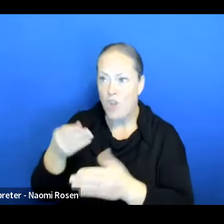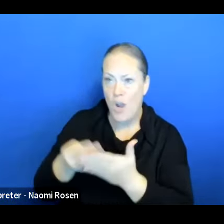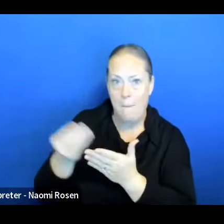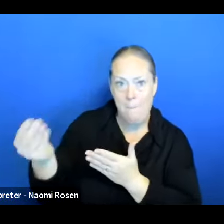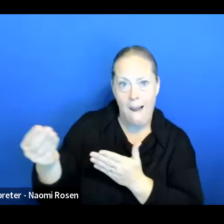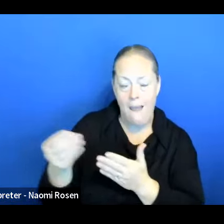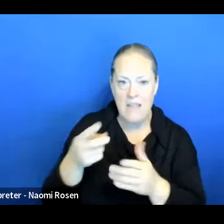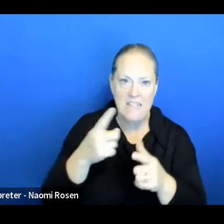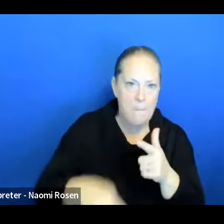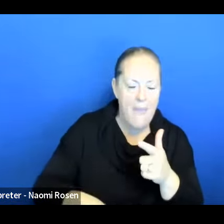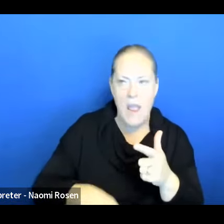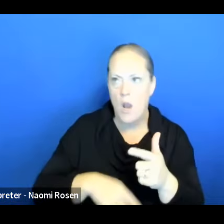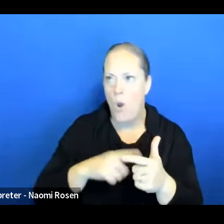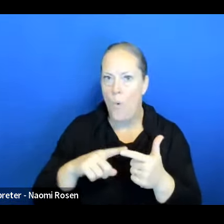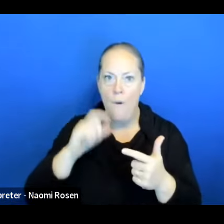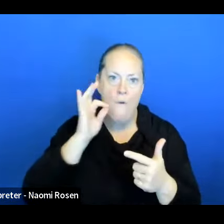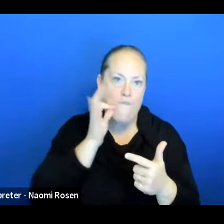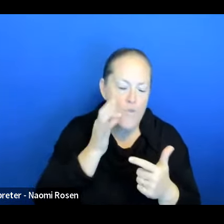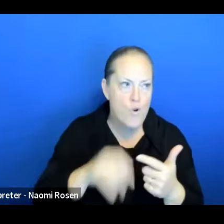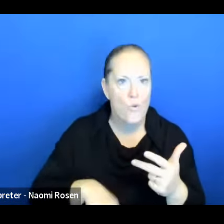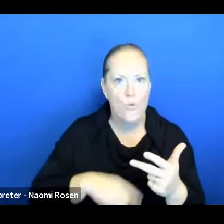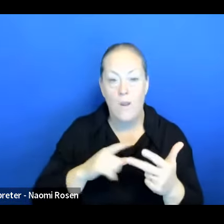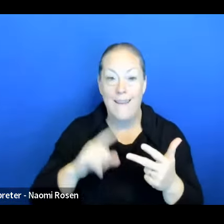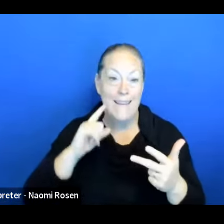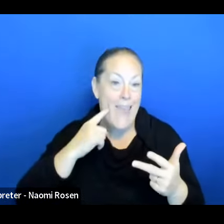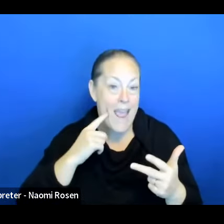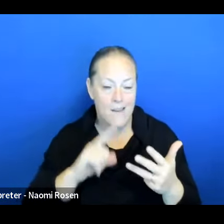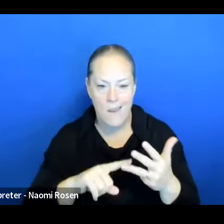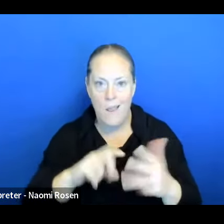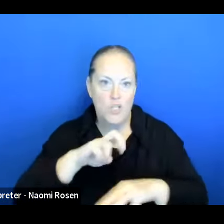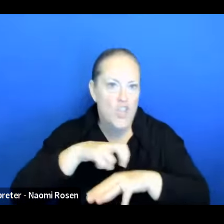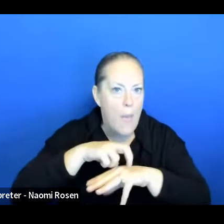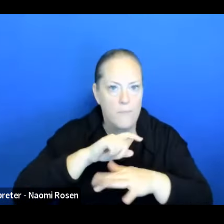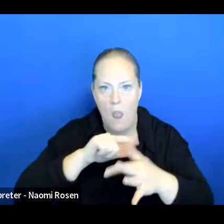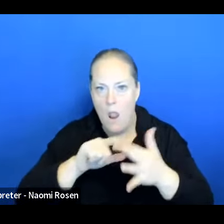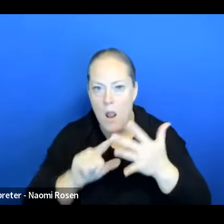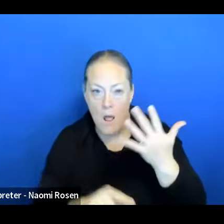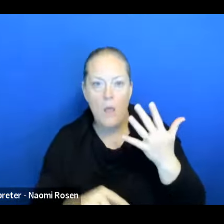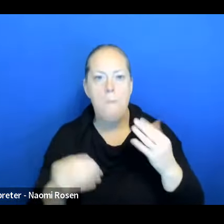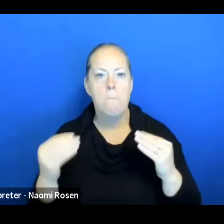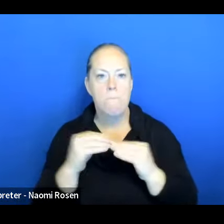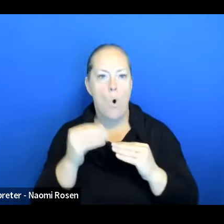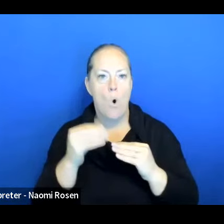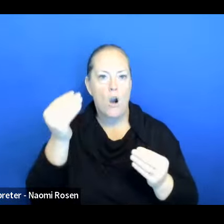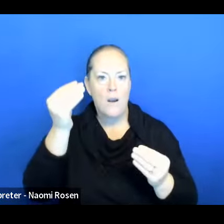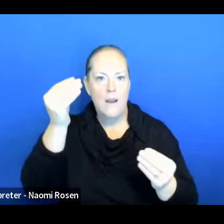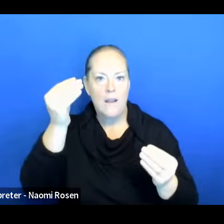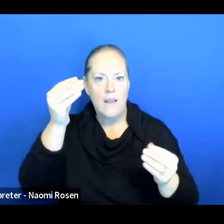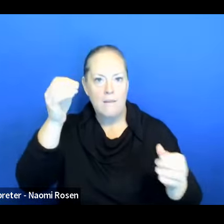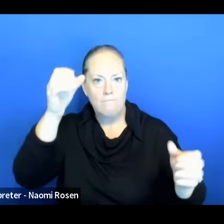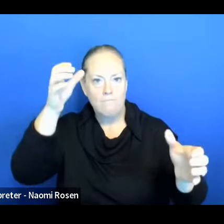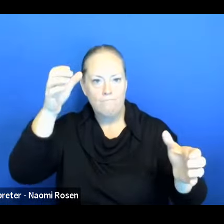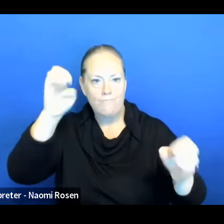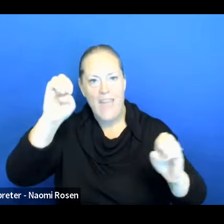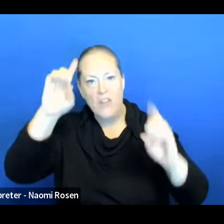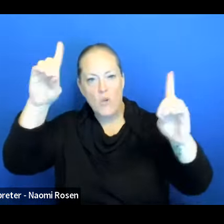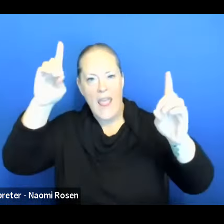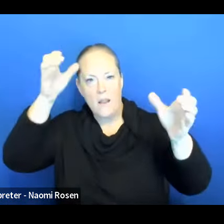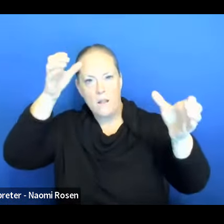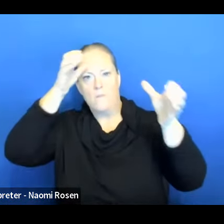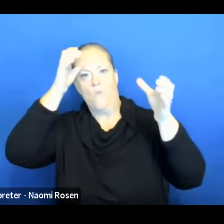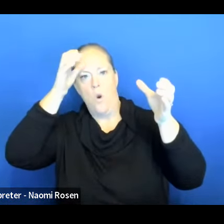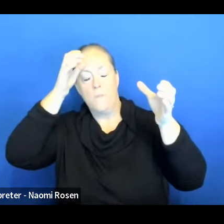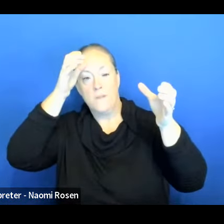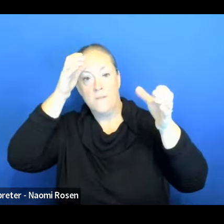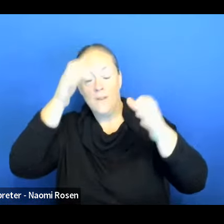need to do it in an informed manner. And that's what we hope a sin will help people do. Unfortunately, we are out of time. I can't